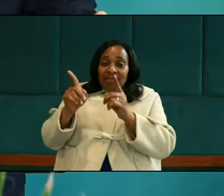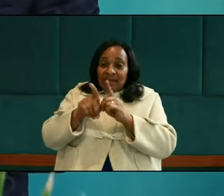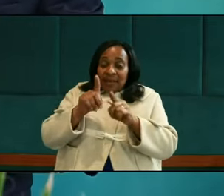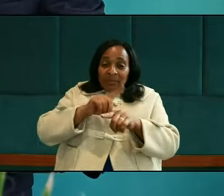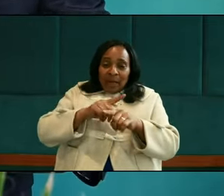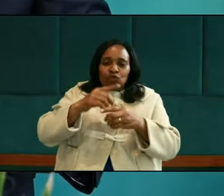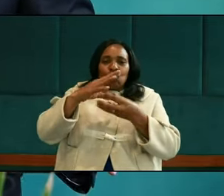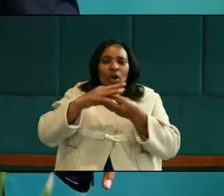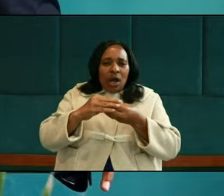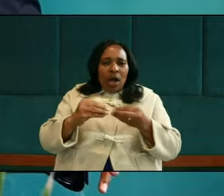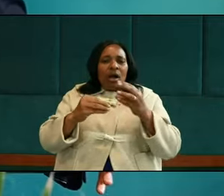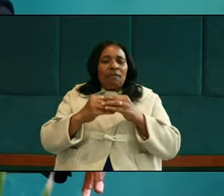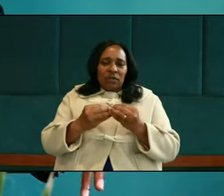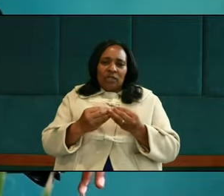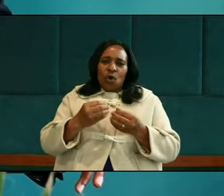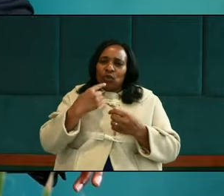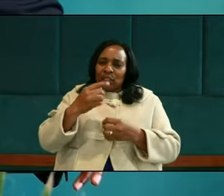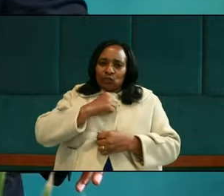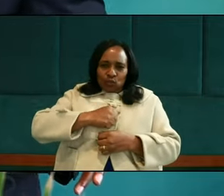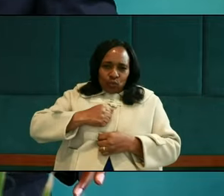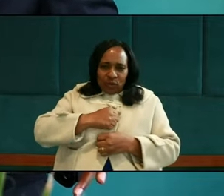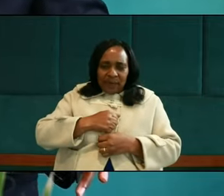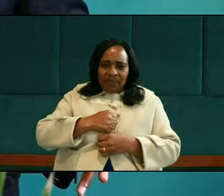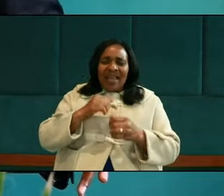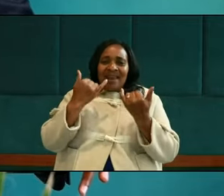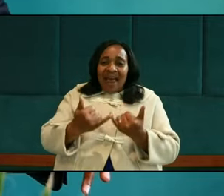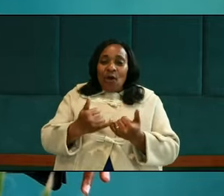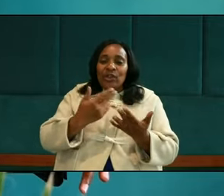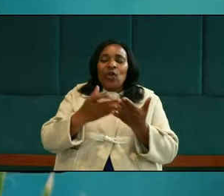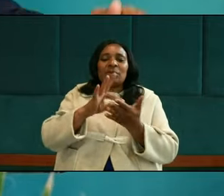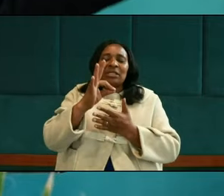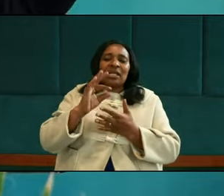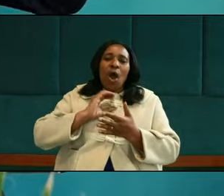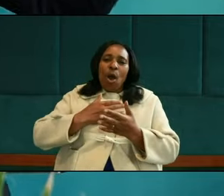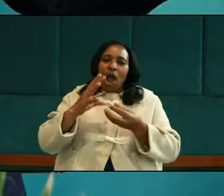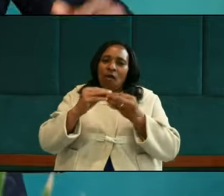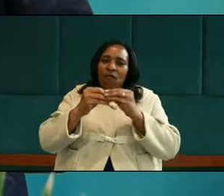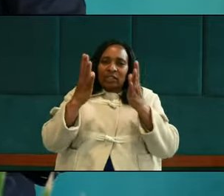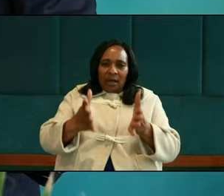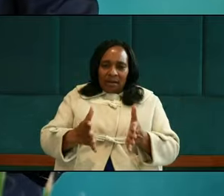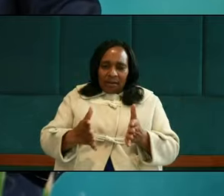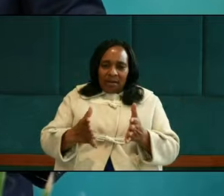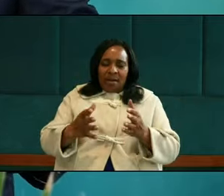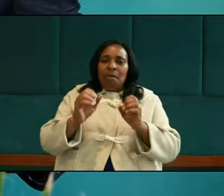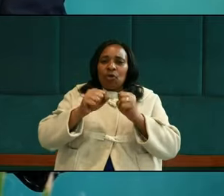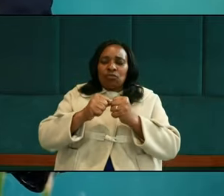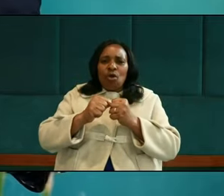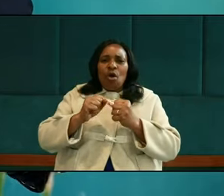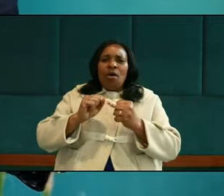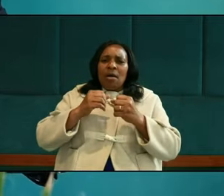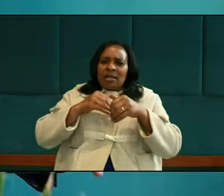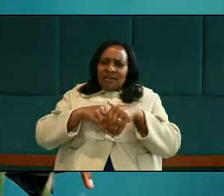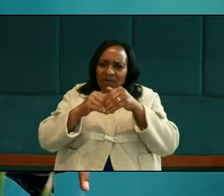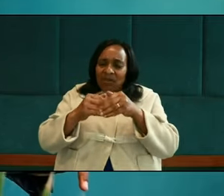comfort. And we learned that the Holy Spirit is our comforter, the Son is our comforter, and the